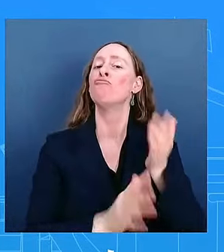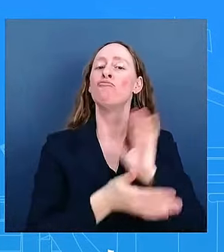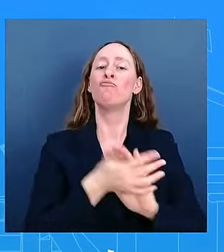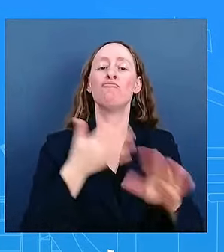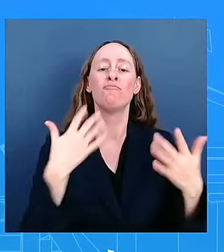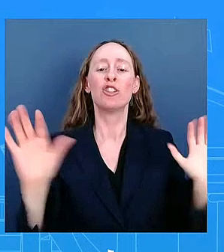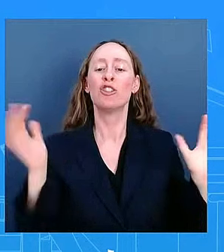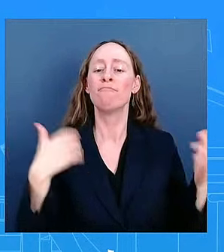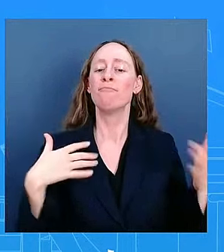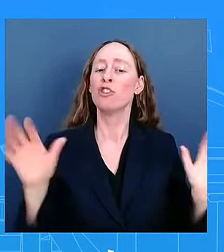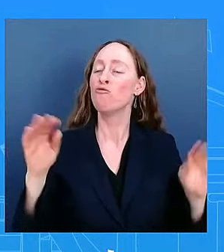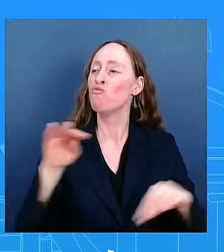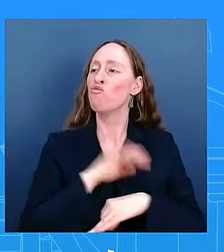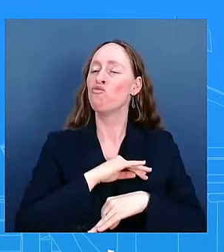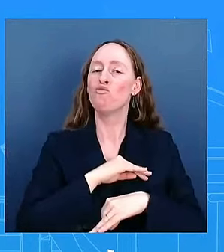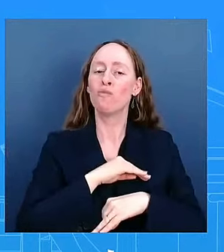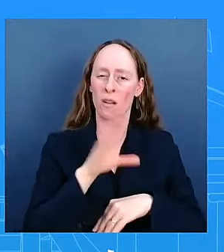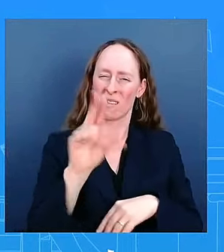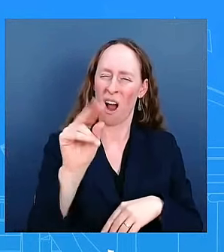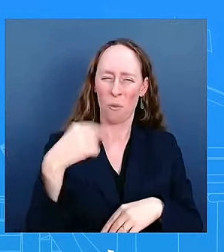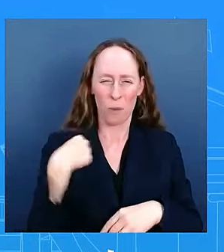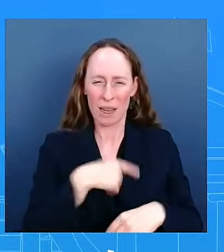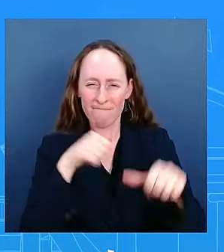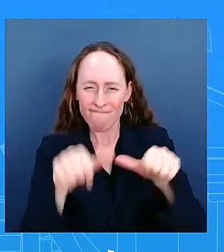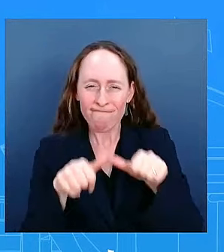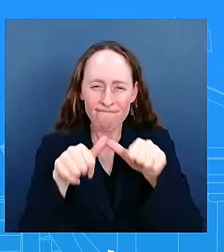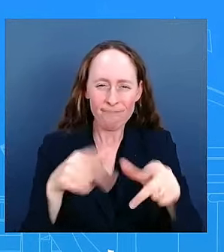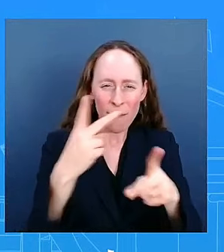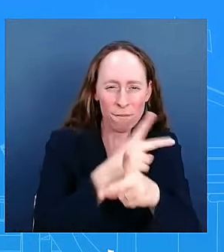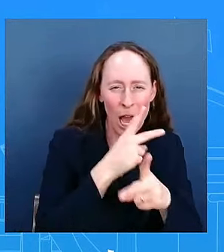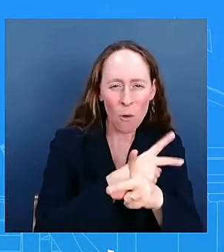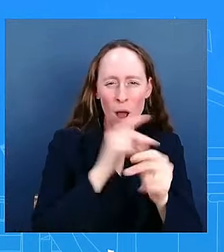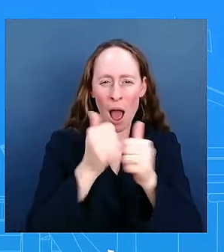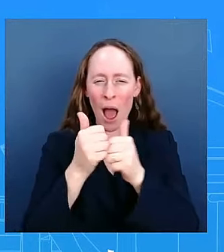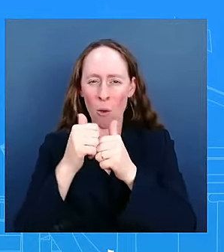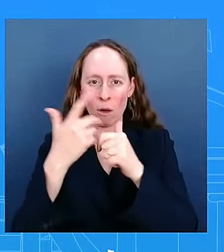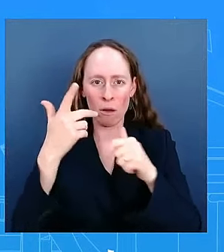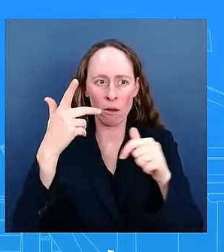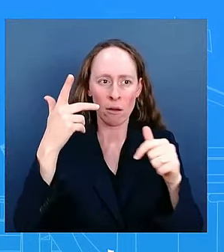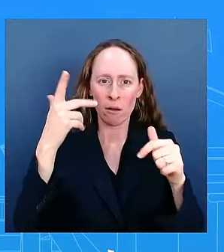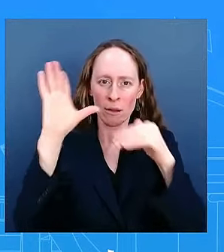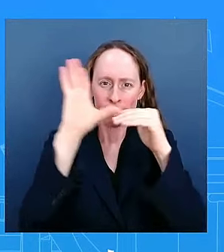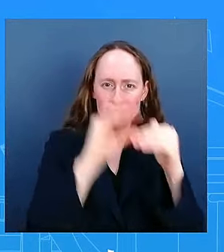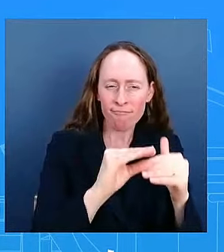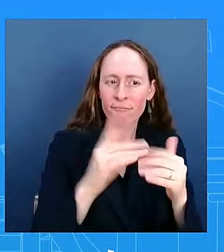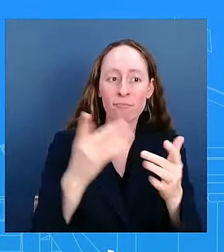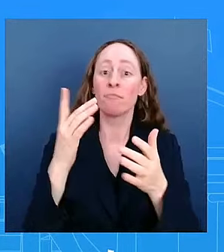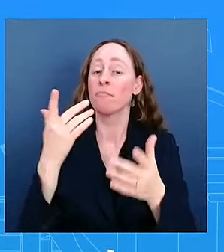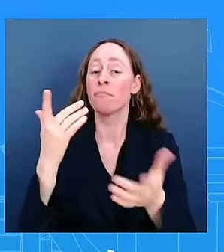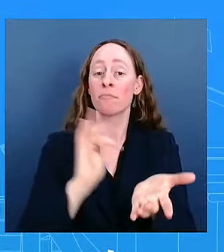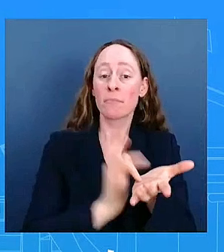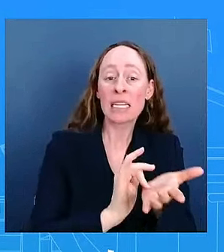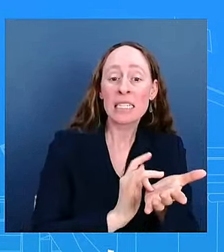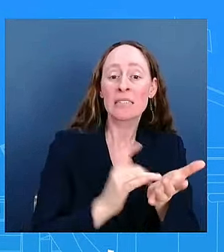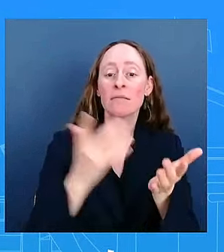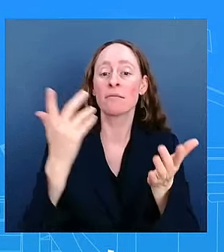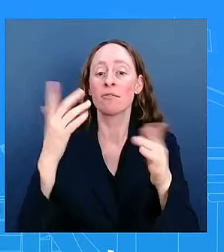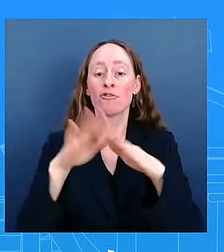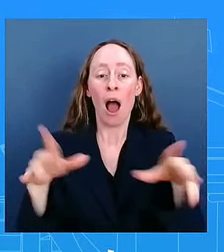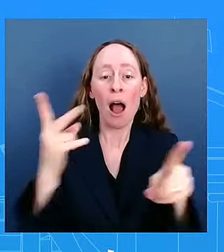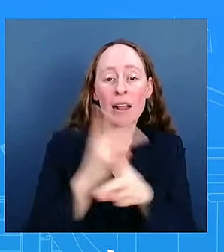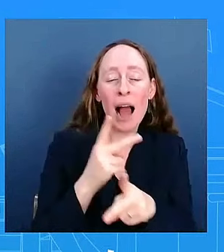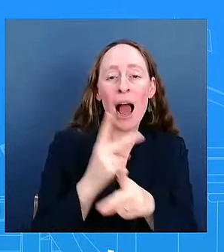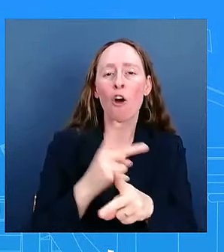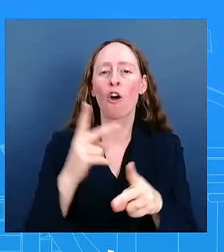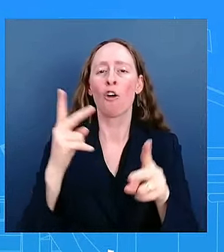or housing or child care i mean those are serious structural issues where we have an affordability shortfall